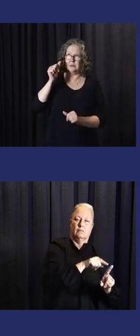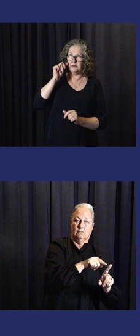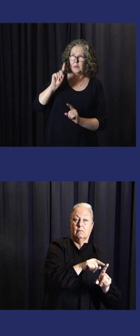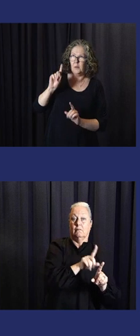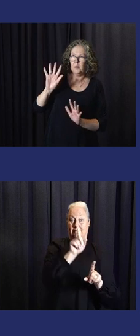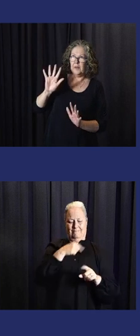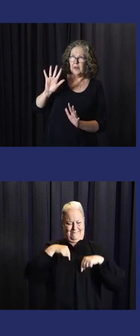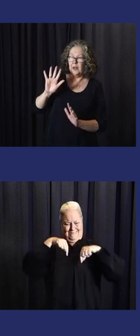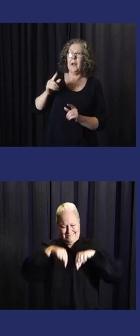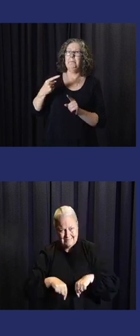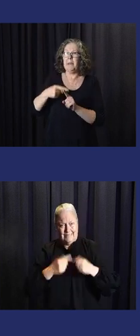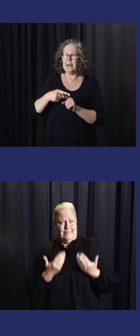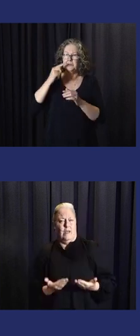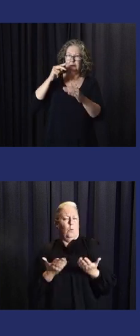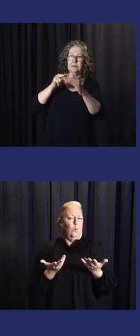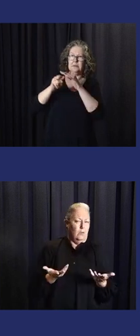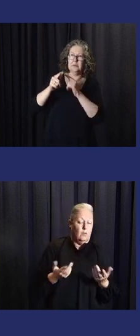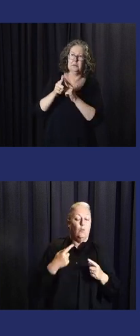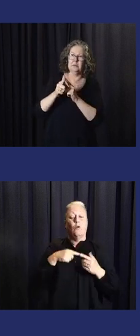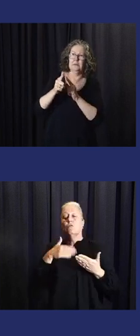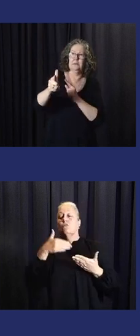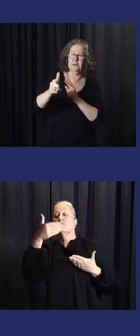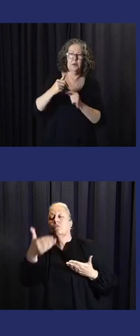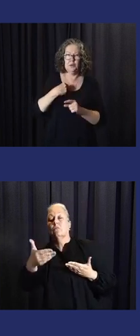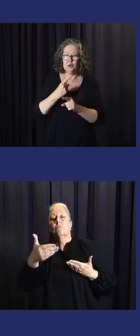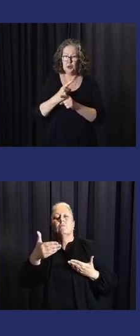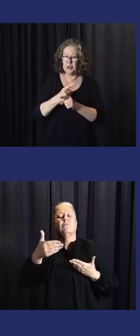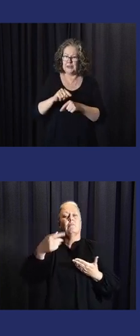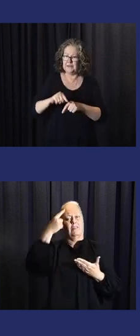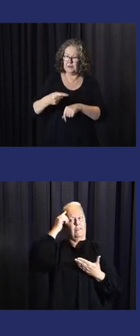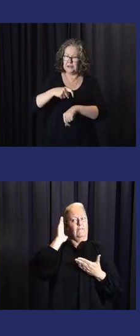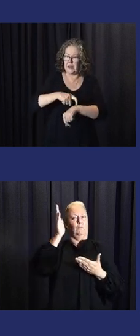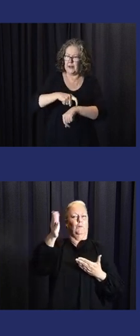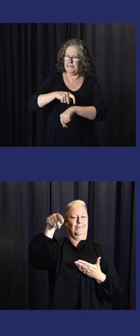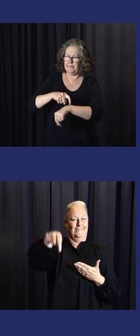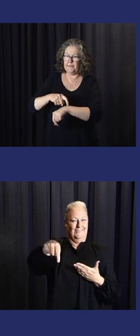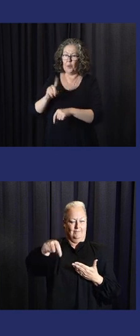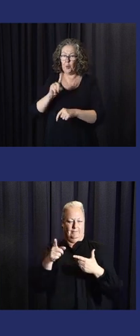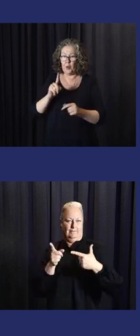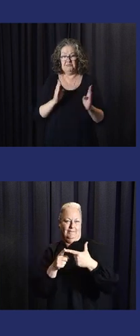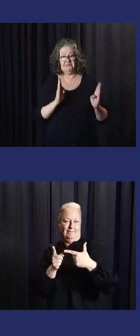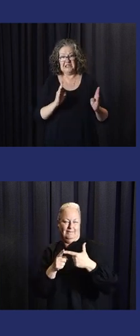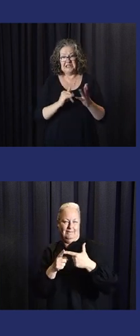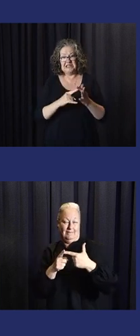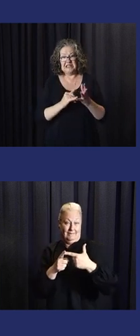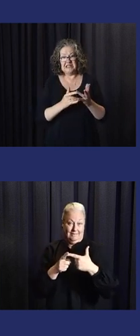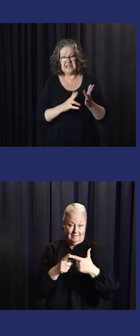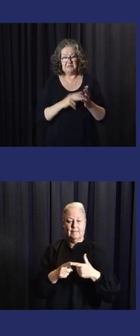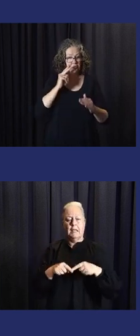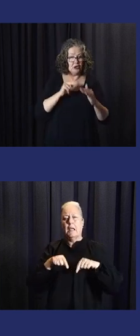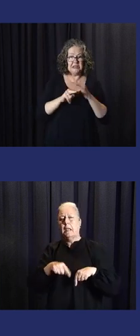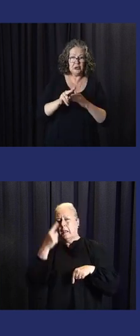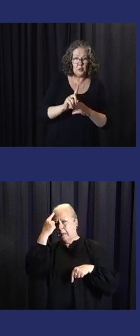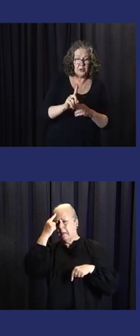So what are we going to do about everything today? And also with regards to the long-term. That's why I mentioned we